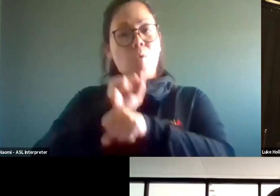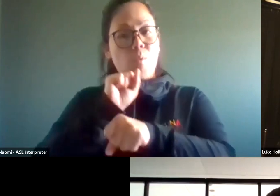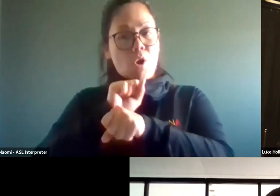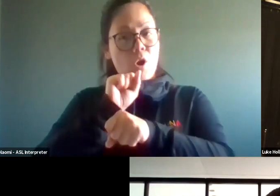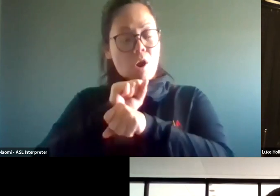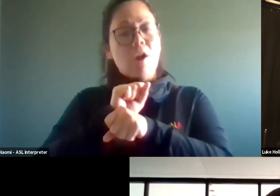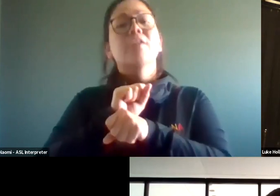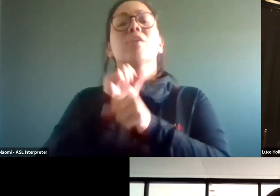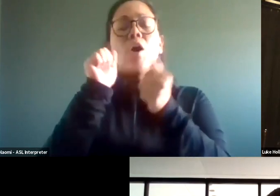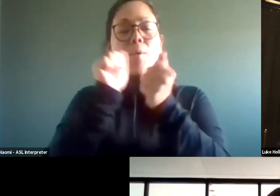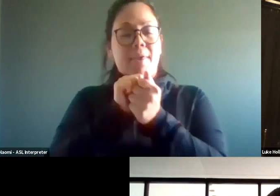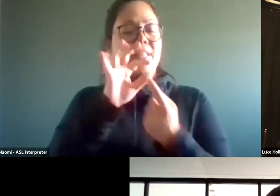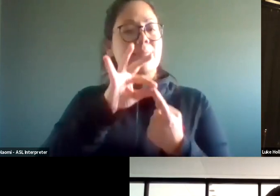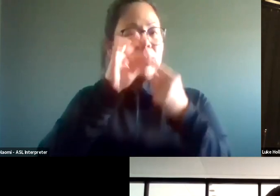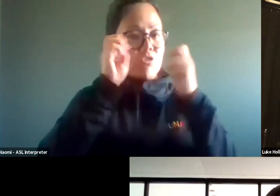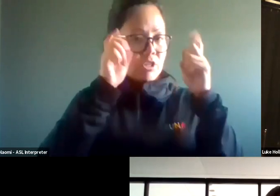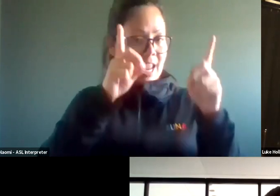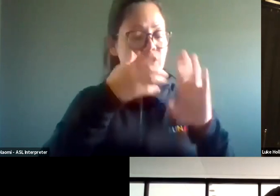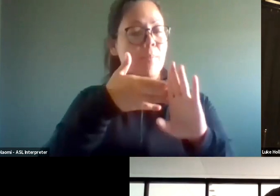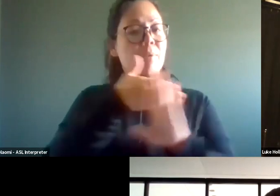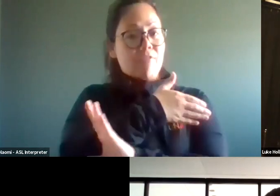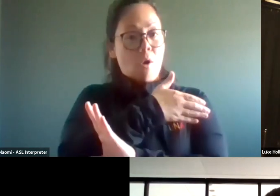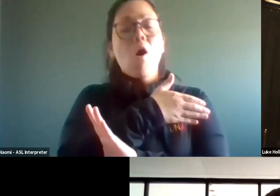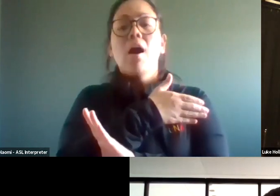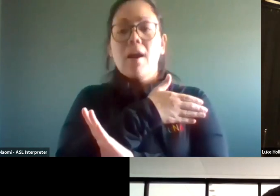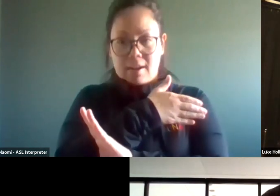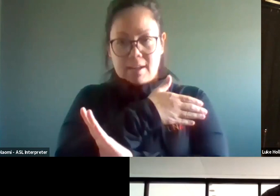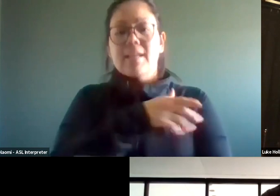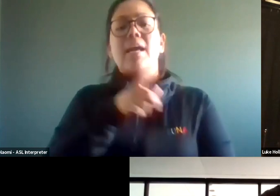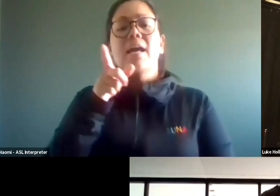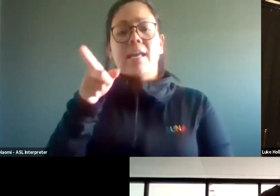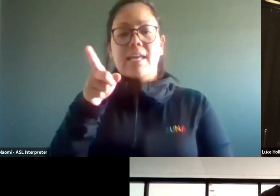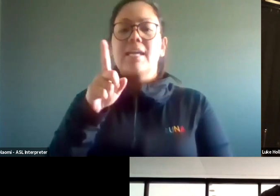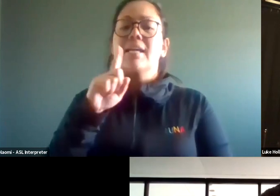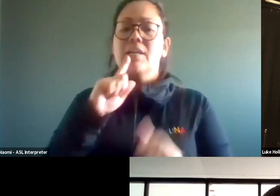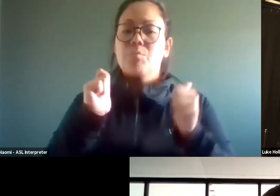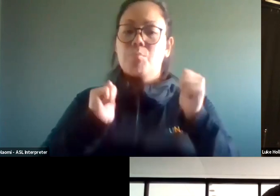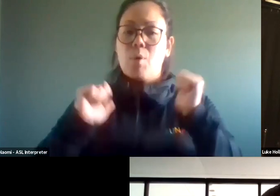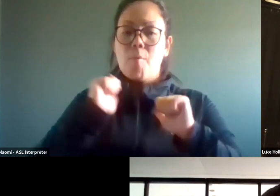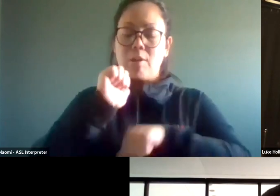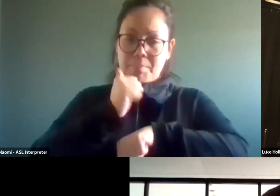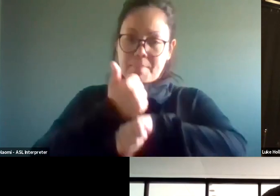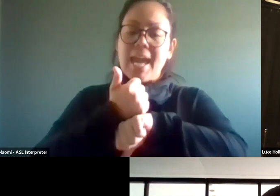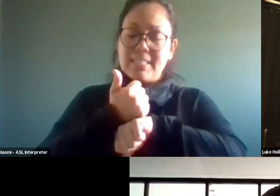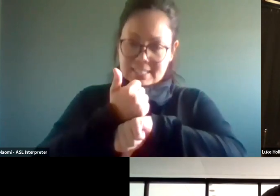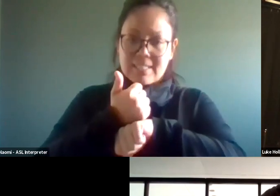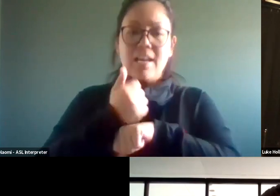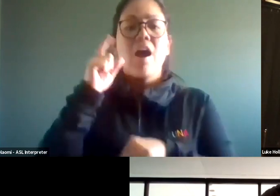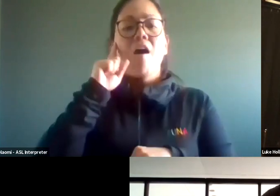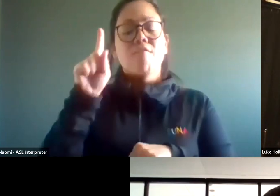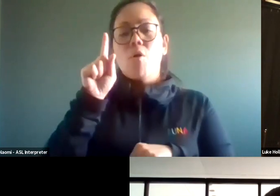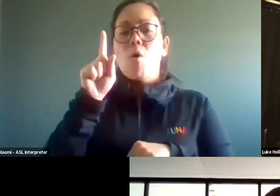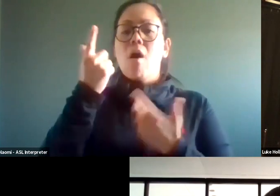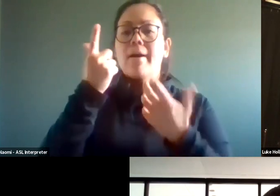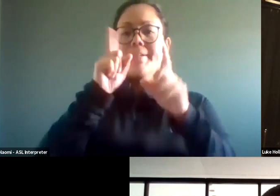education for 10 years. Uh, and if you have stayed a performance space of any kind for any kind of art form, whether it's